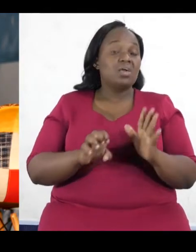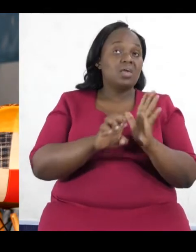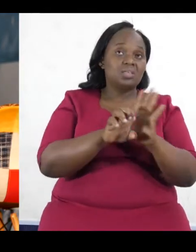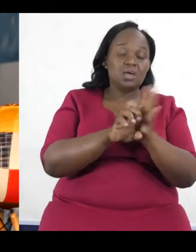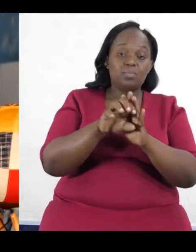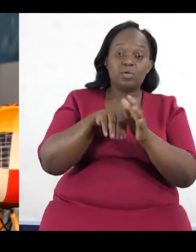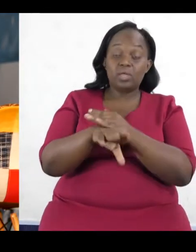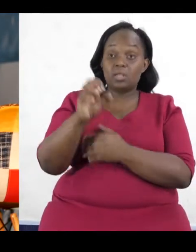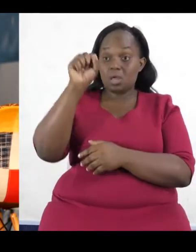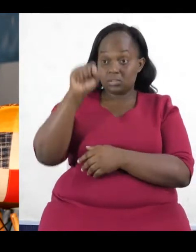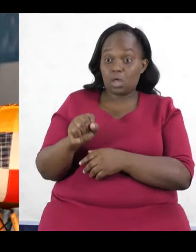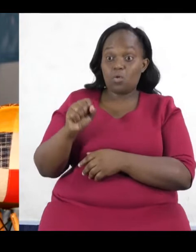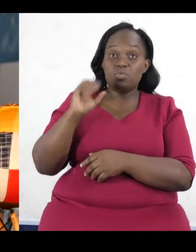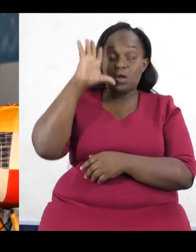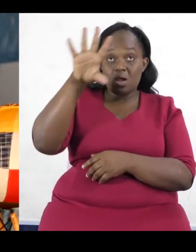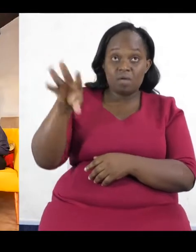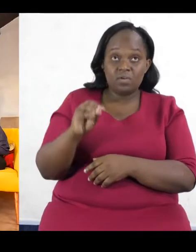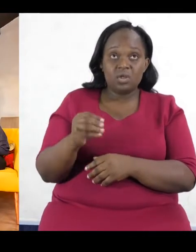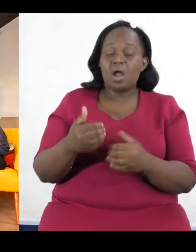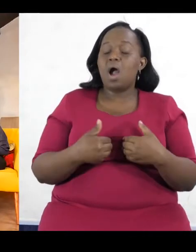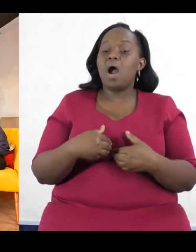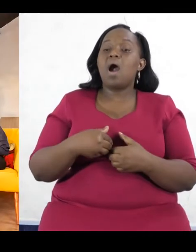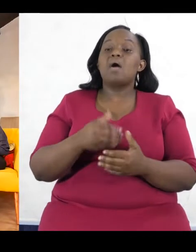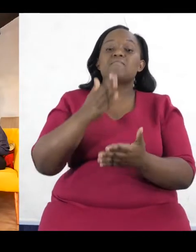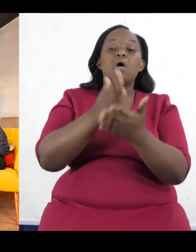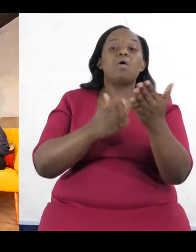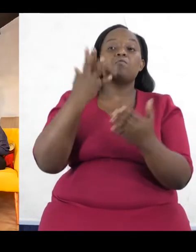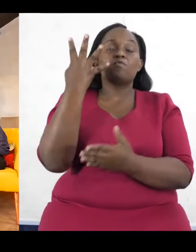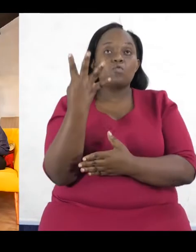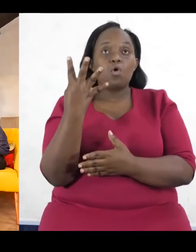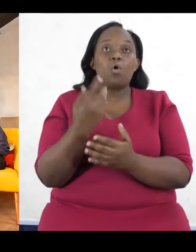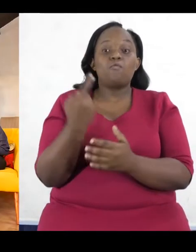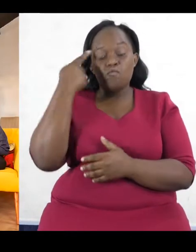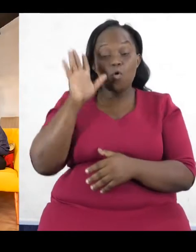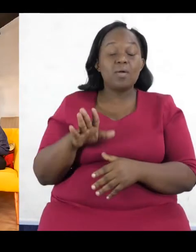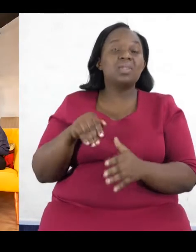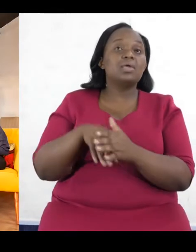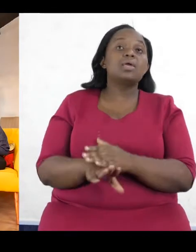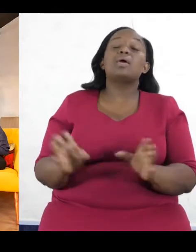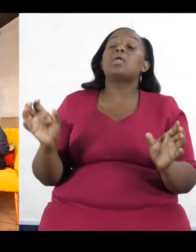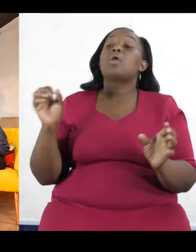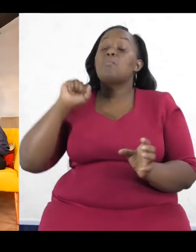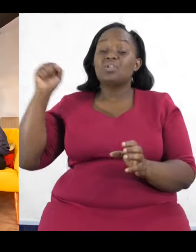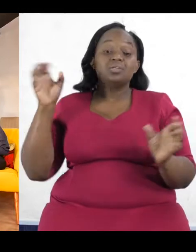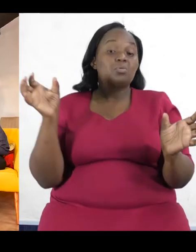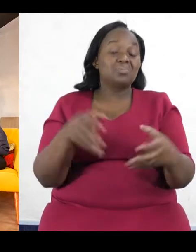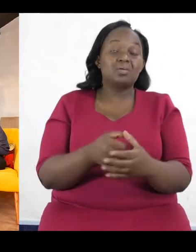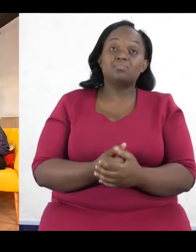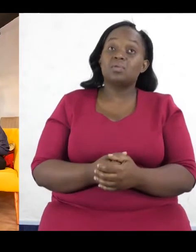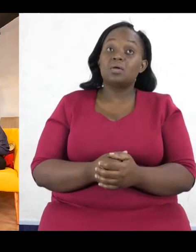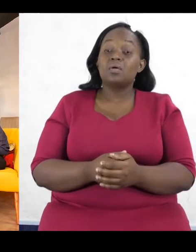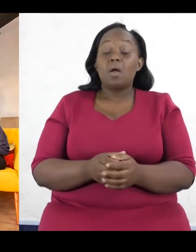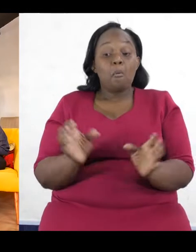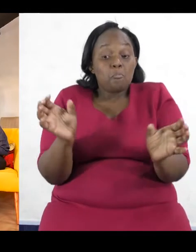like, for example, in countries like South Africa, they have a quarter for women within political parties. And these parties are